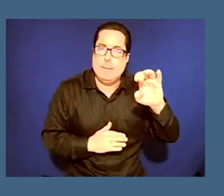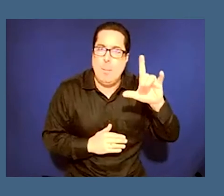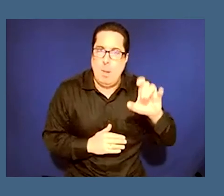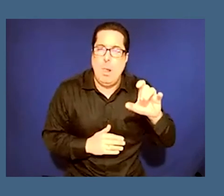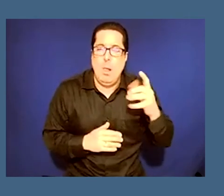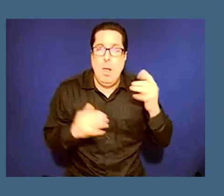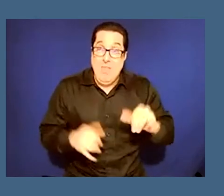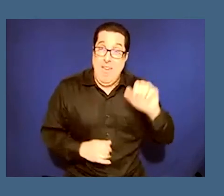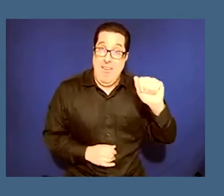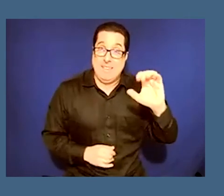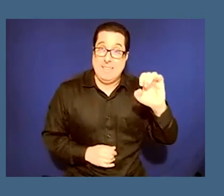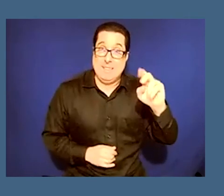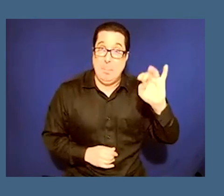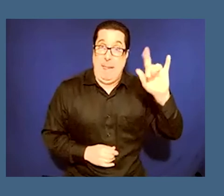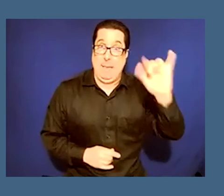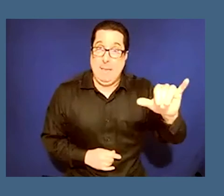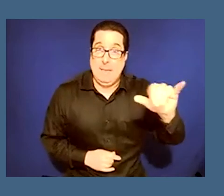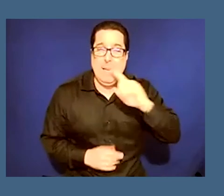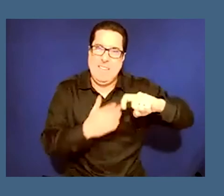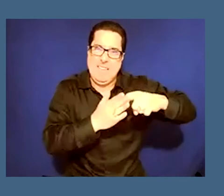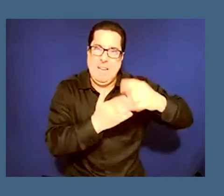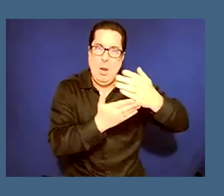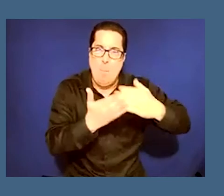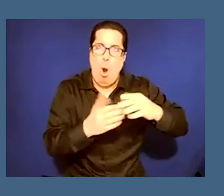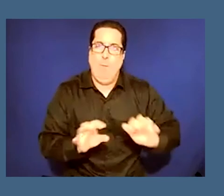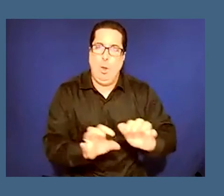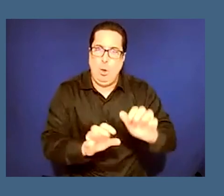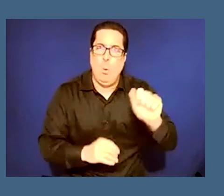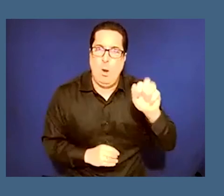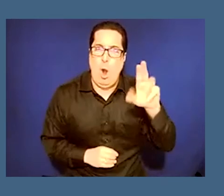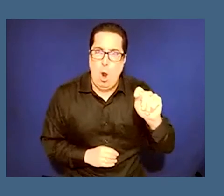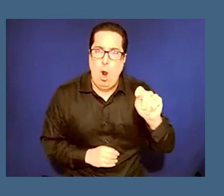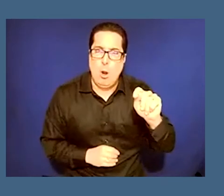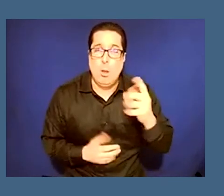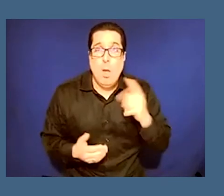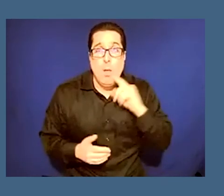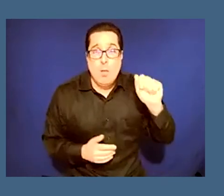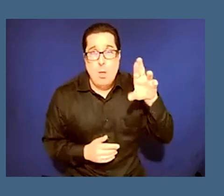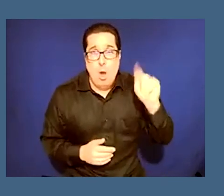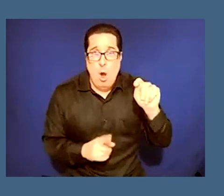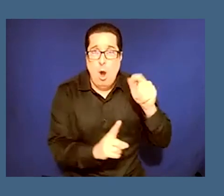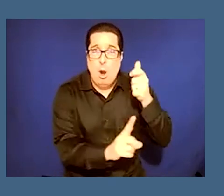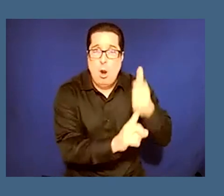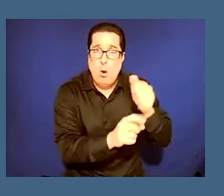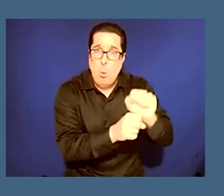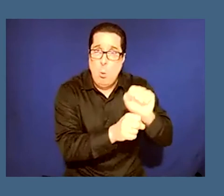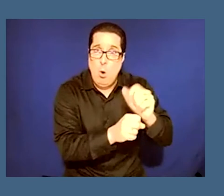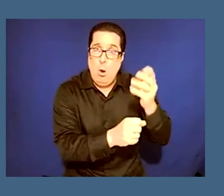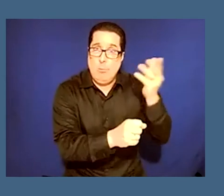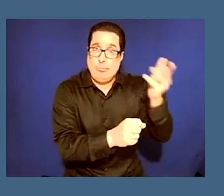part of doing art um the artworks being displayed